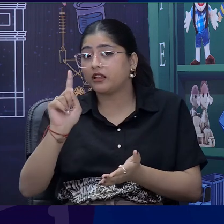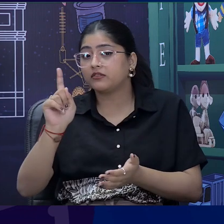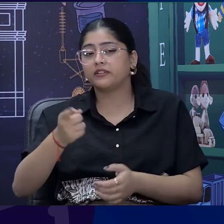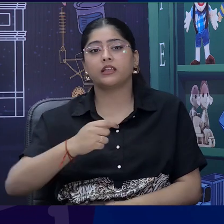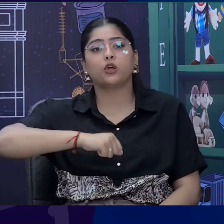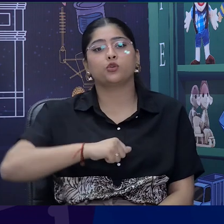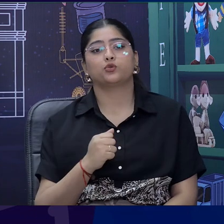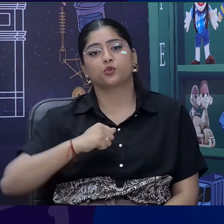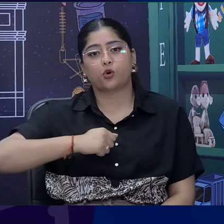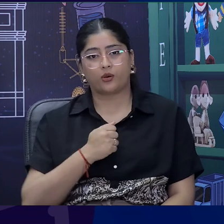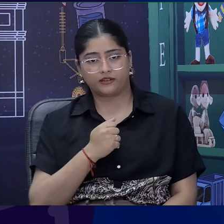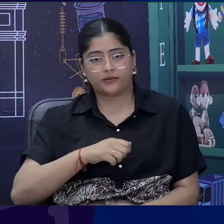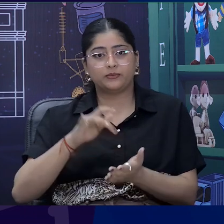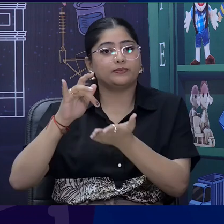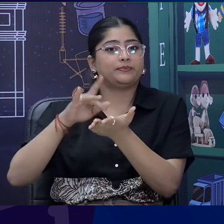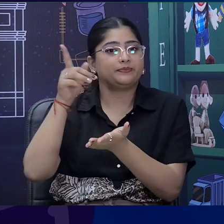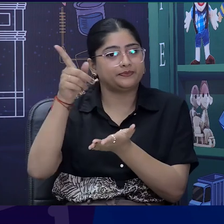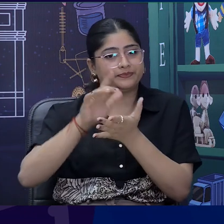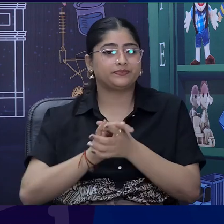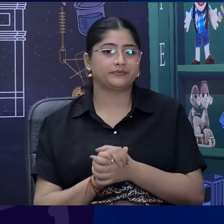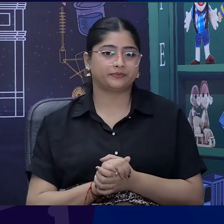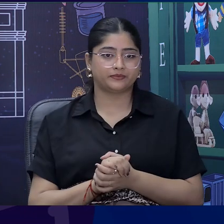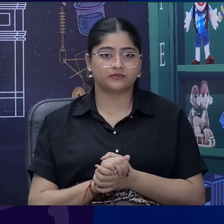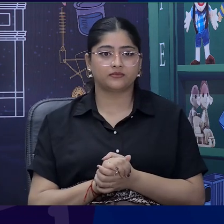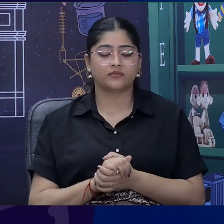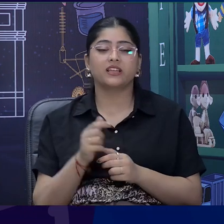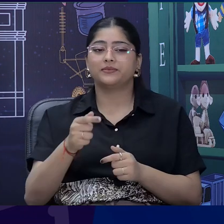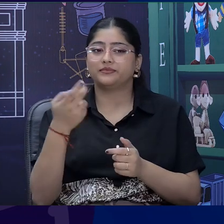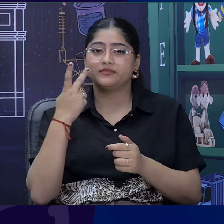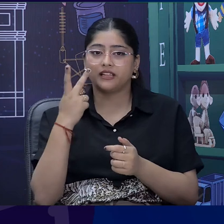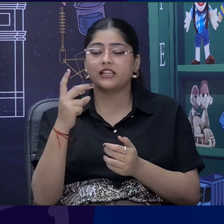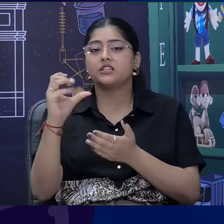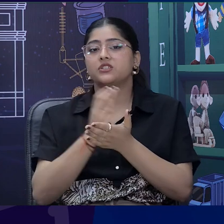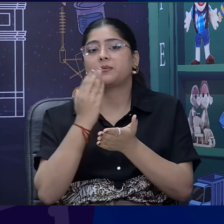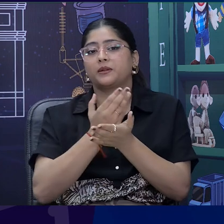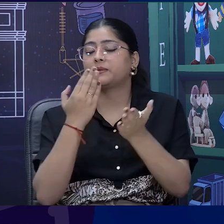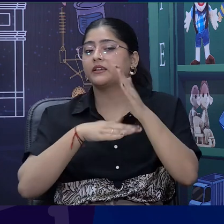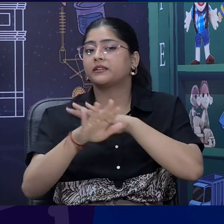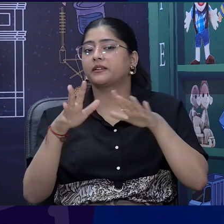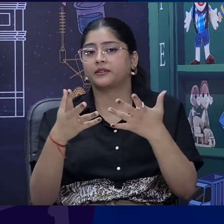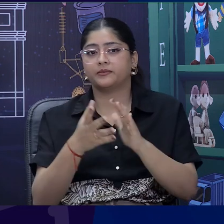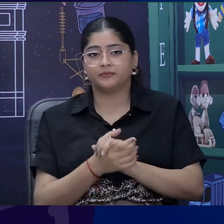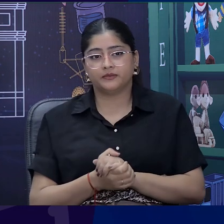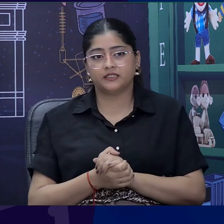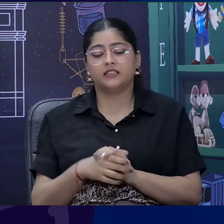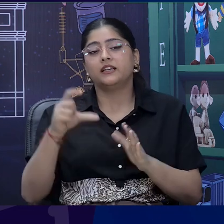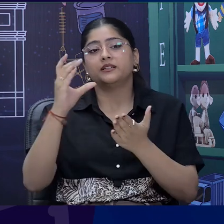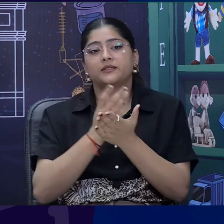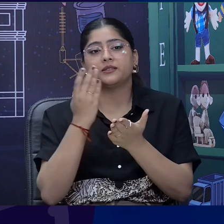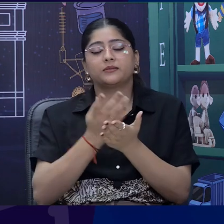Yes. Okay. So, let us go to the chapter. So, here comes the chapter.